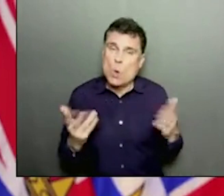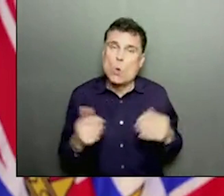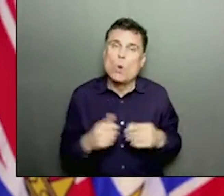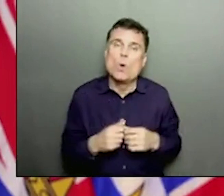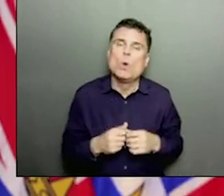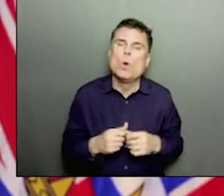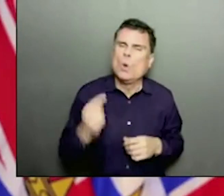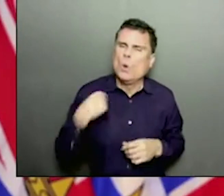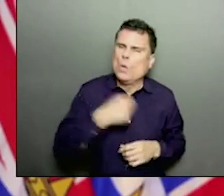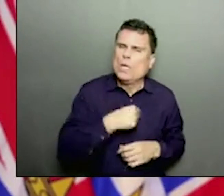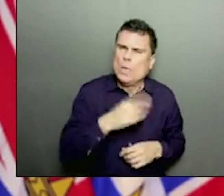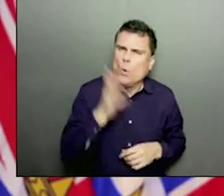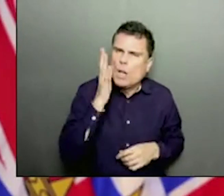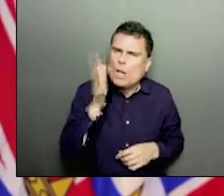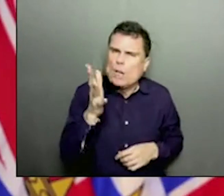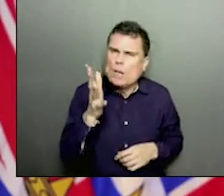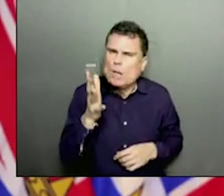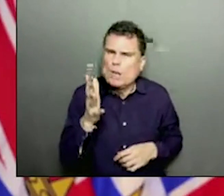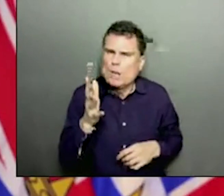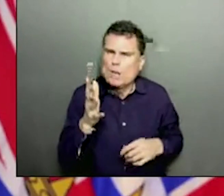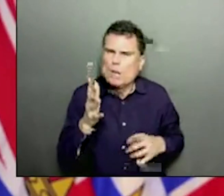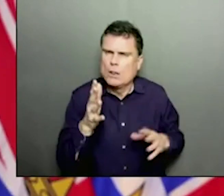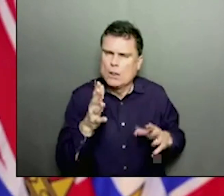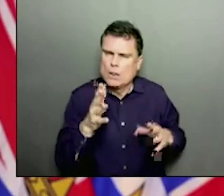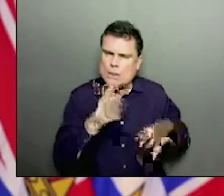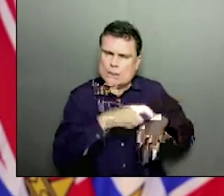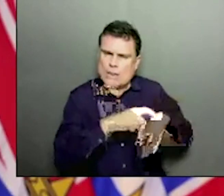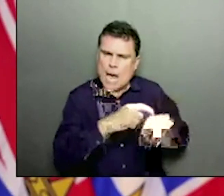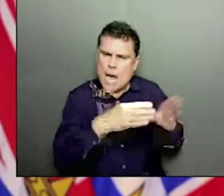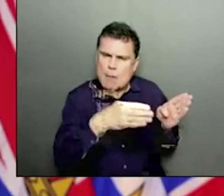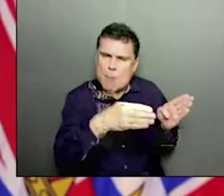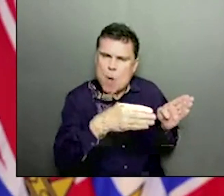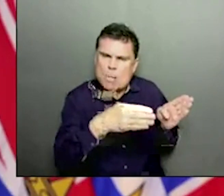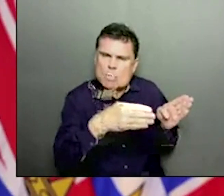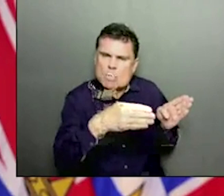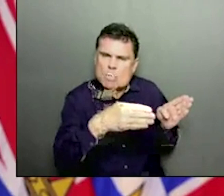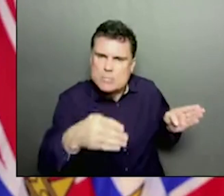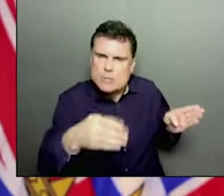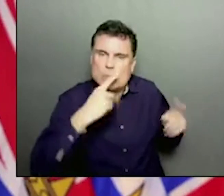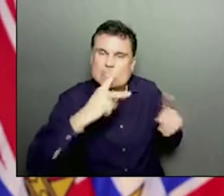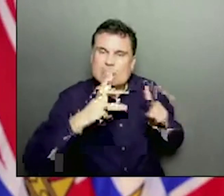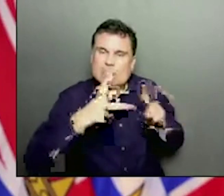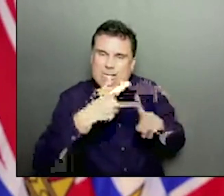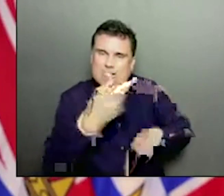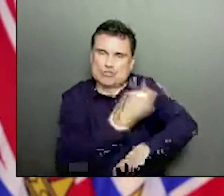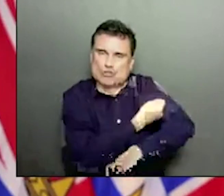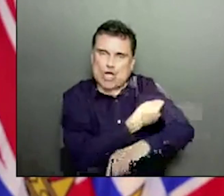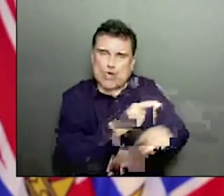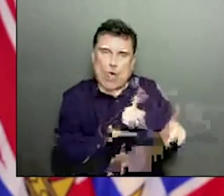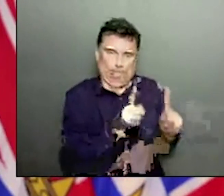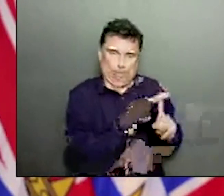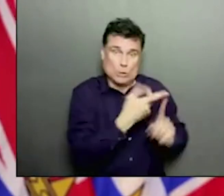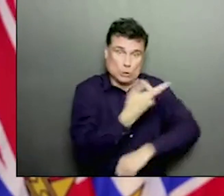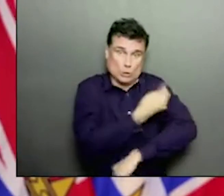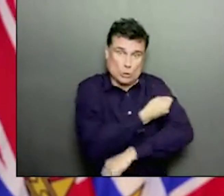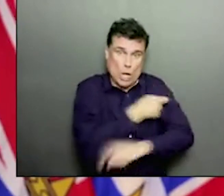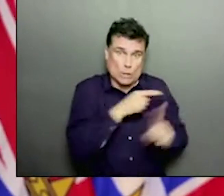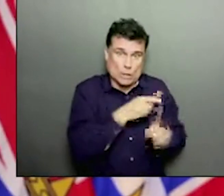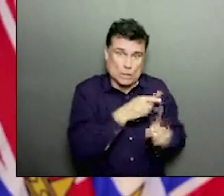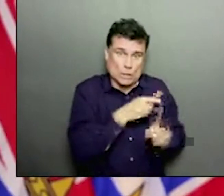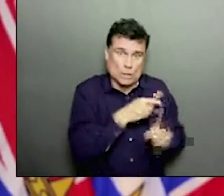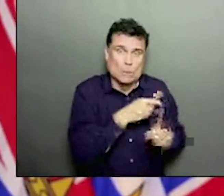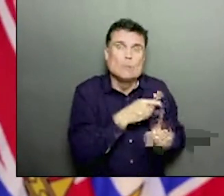when people are going to receive their second dose, start receiving their second dose. And as more vaccine becomes available, we'll be able to